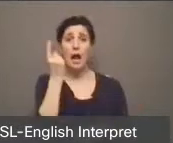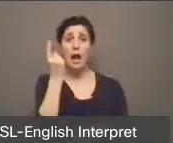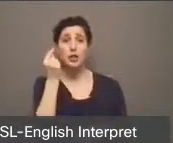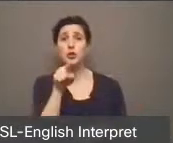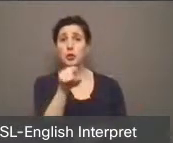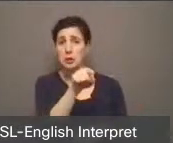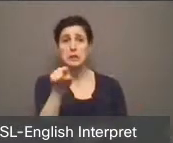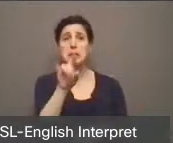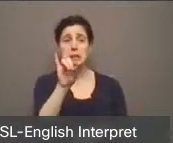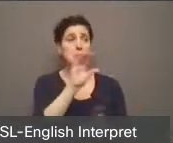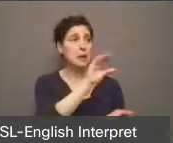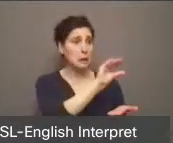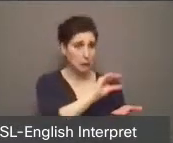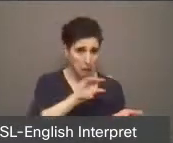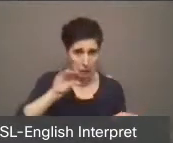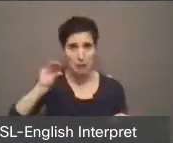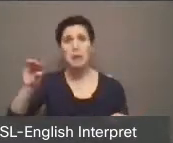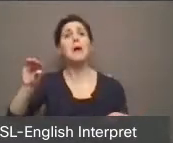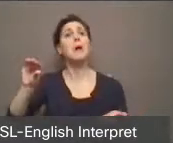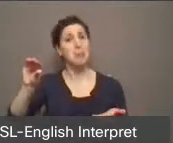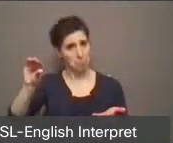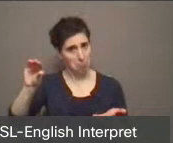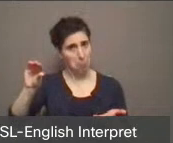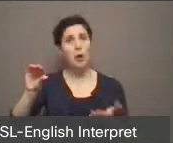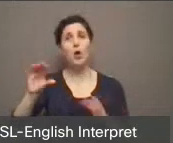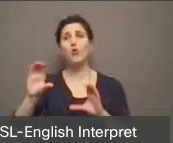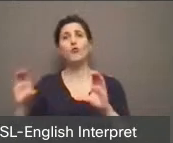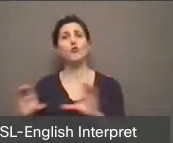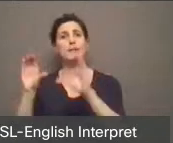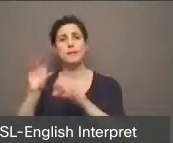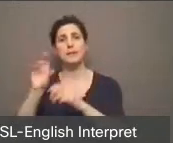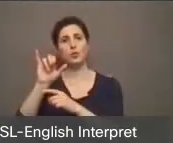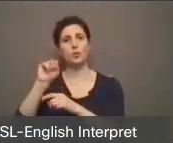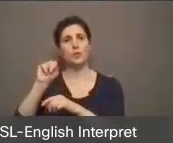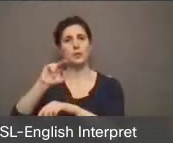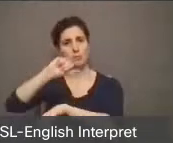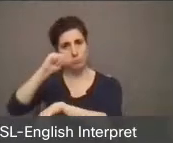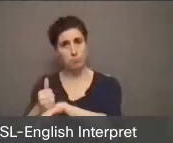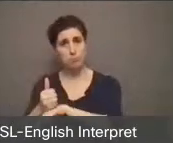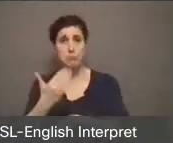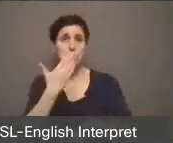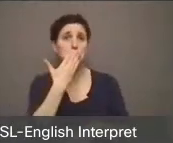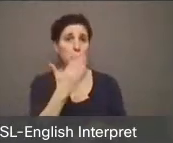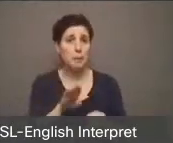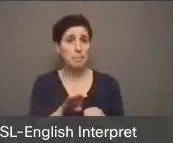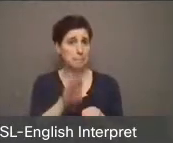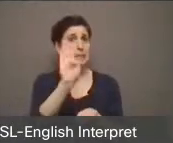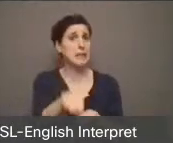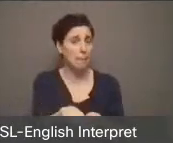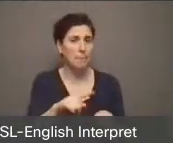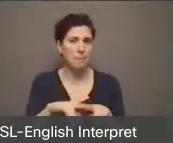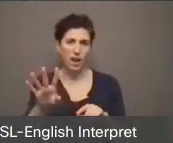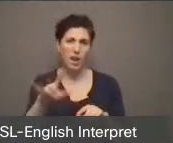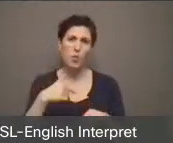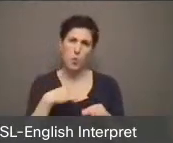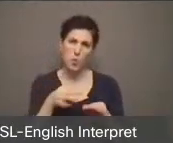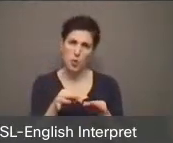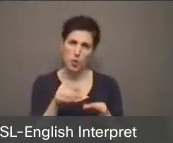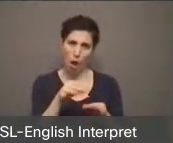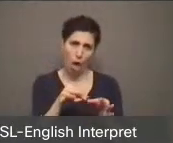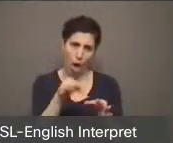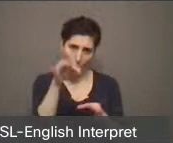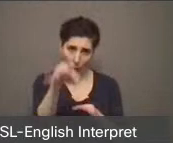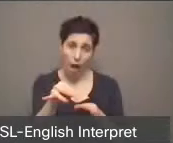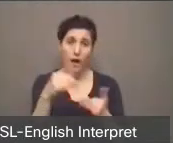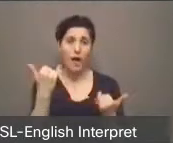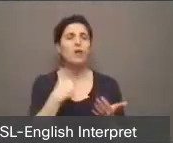response unit. That was a big step for the city, but I think it was overdue at this time. I think we should remove funds